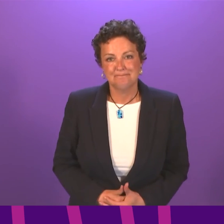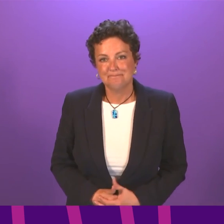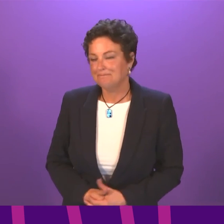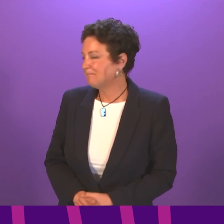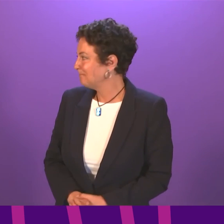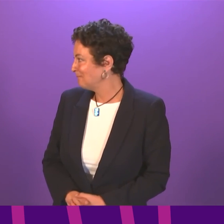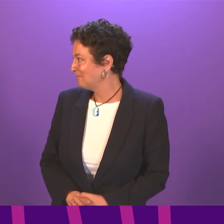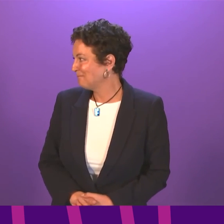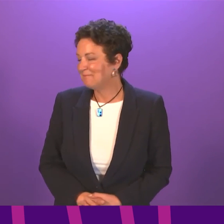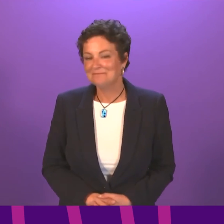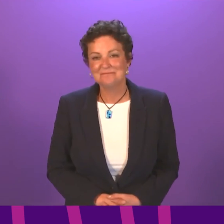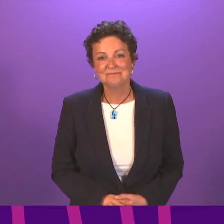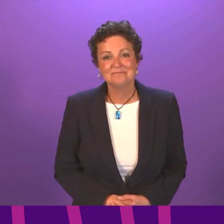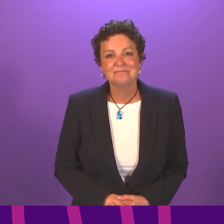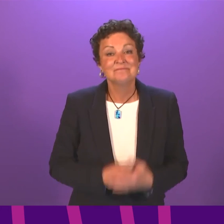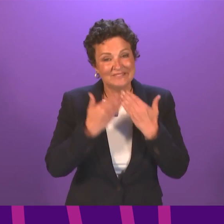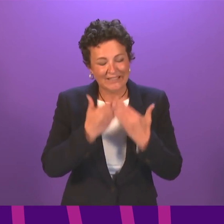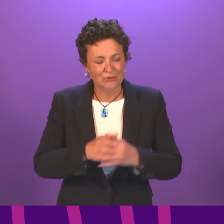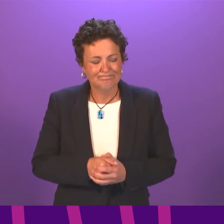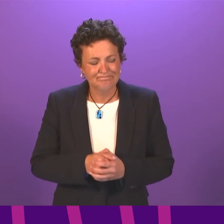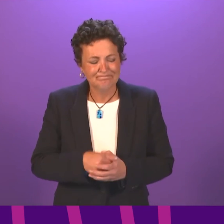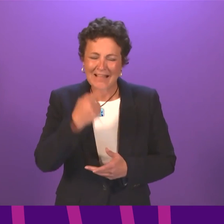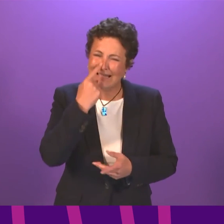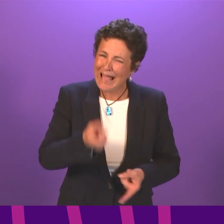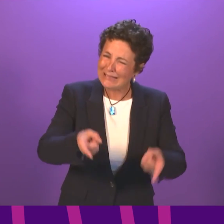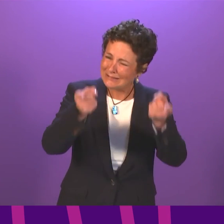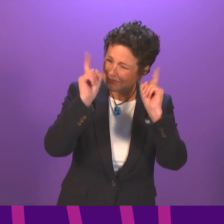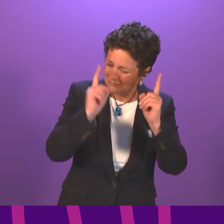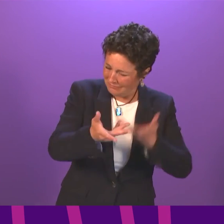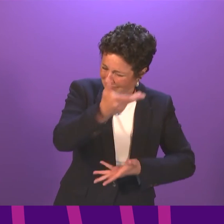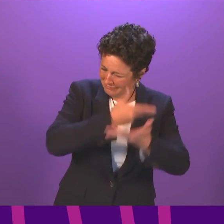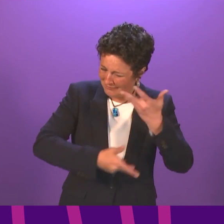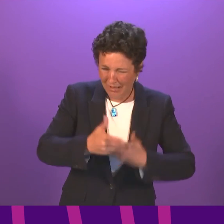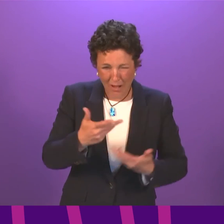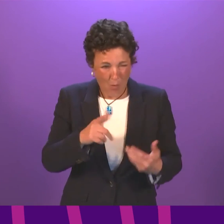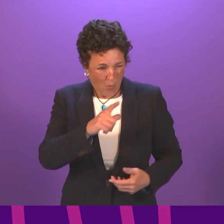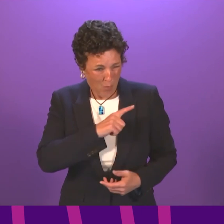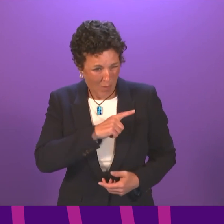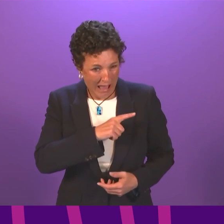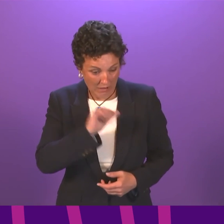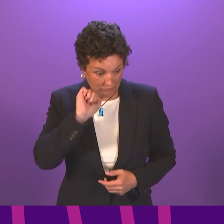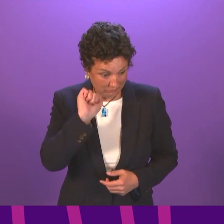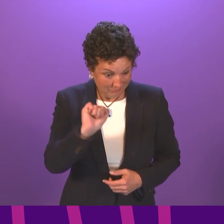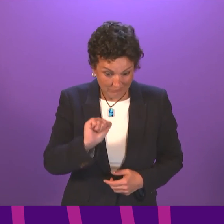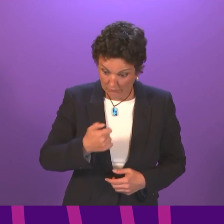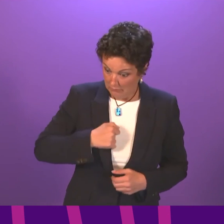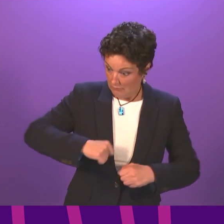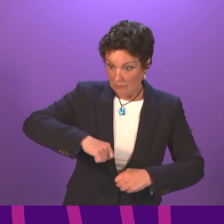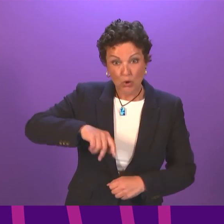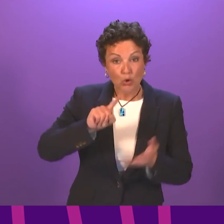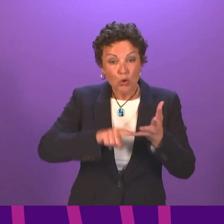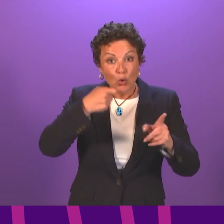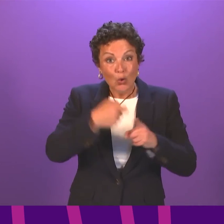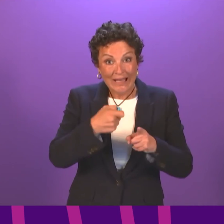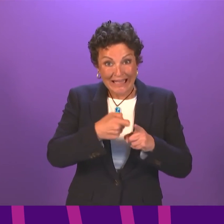Officer. Can the First Minister explain why domestic cruise ships can drop off and pick up passengers from Scotland